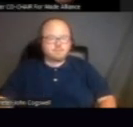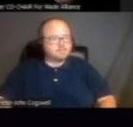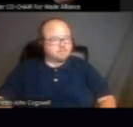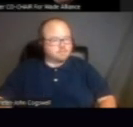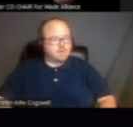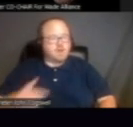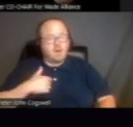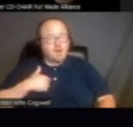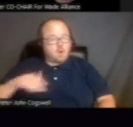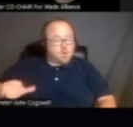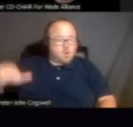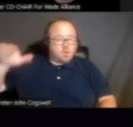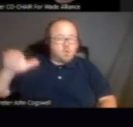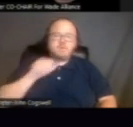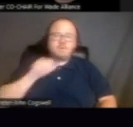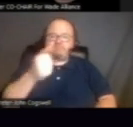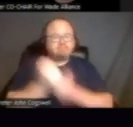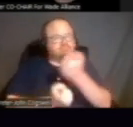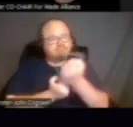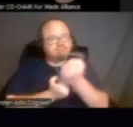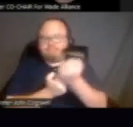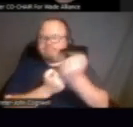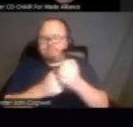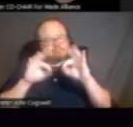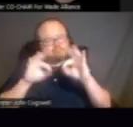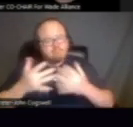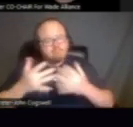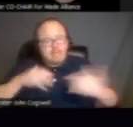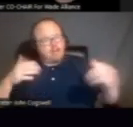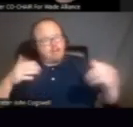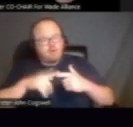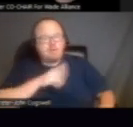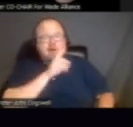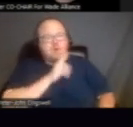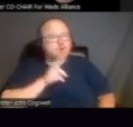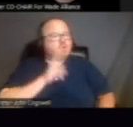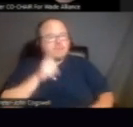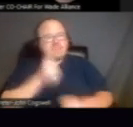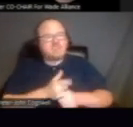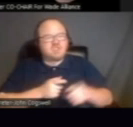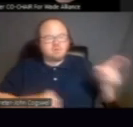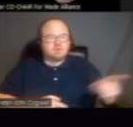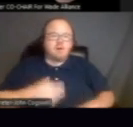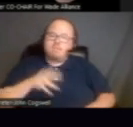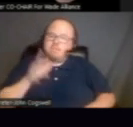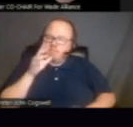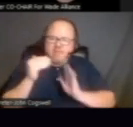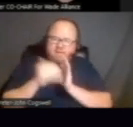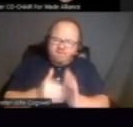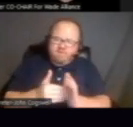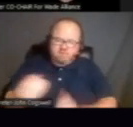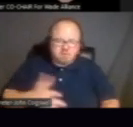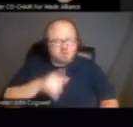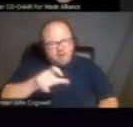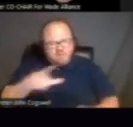I grew up in a non-supportive family, often compared to my twin sister. My mother frequently told me to